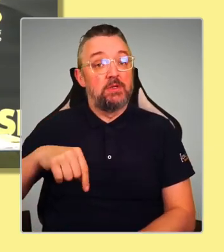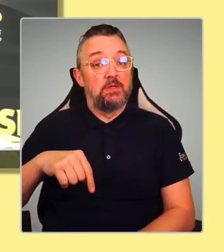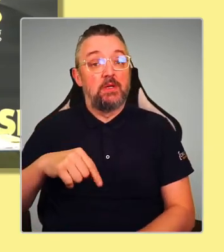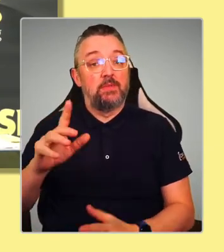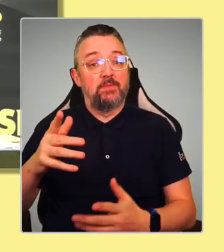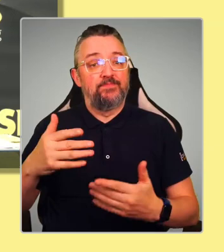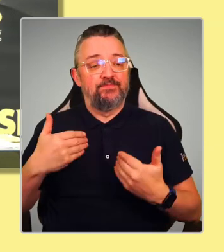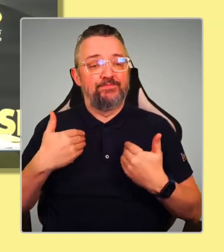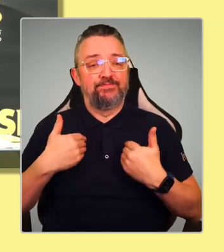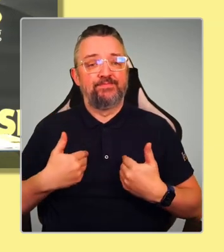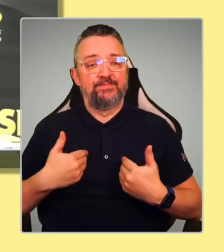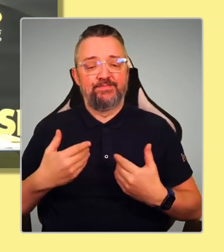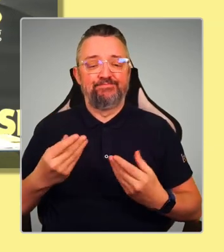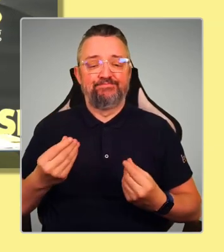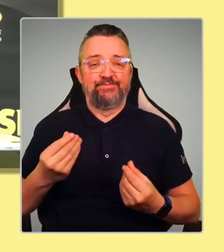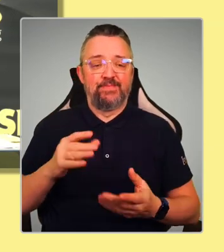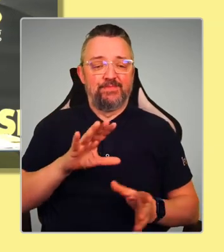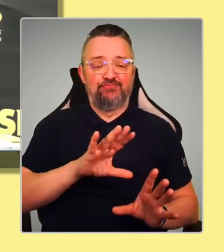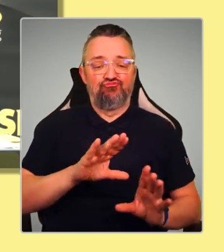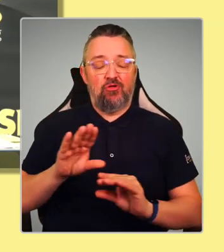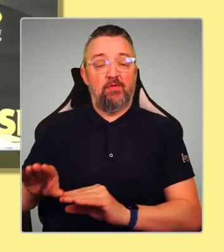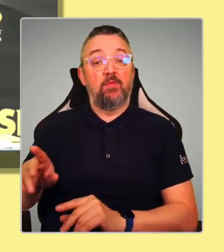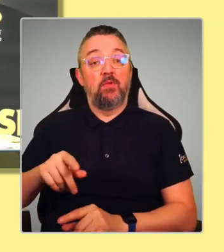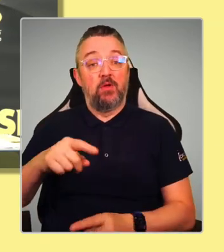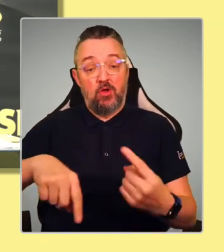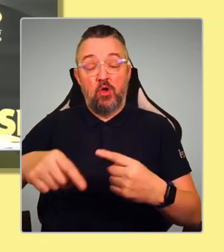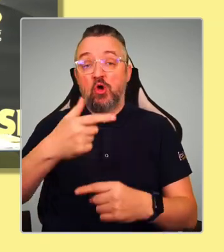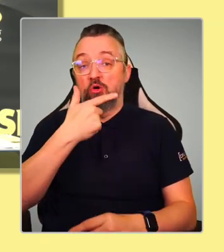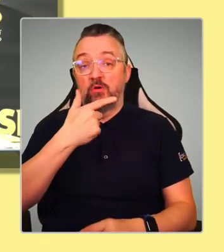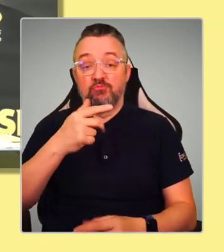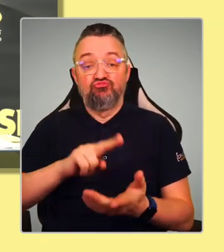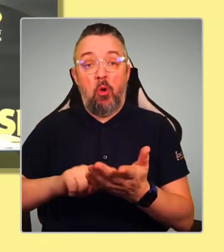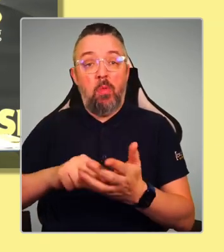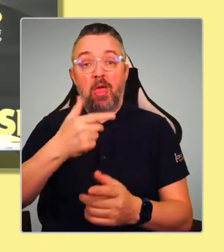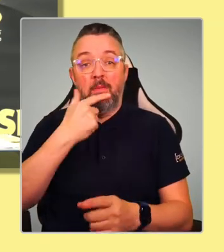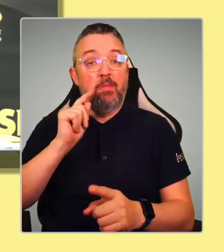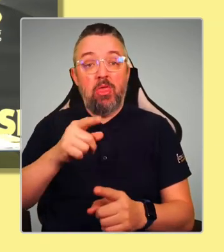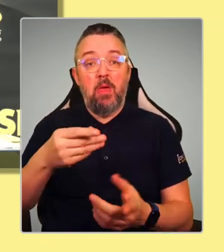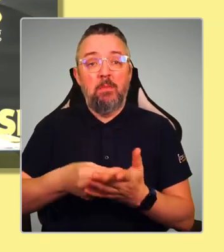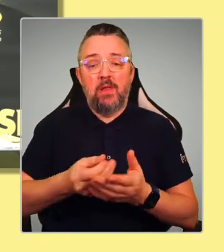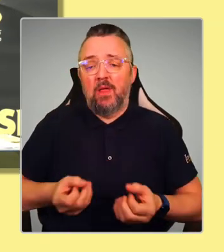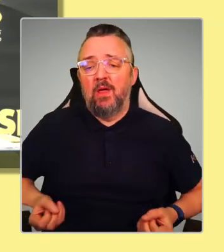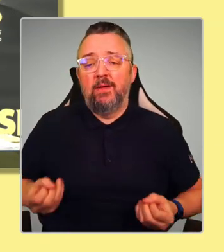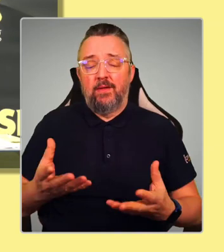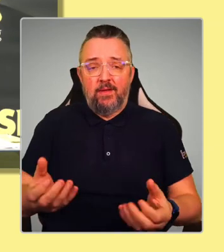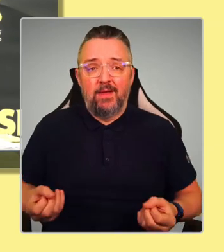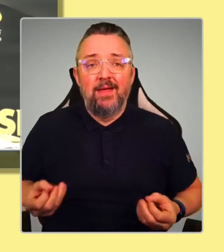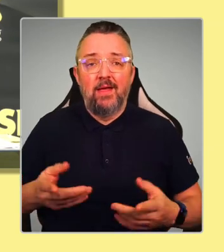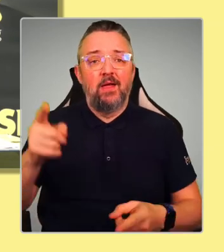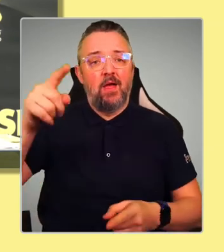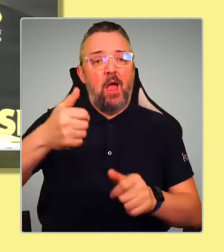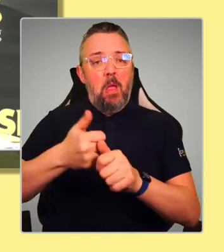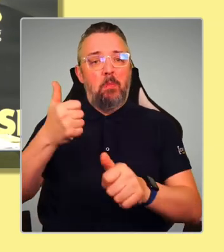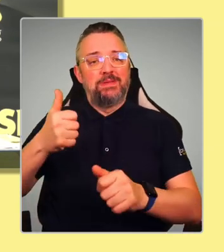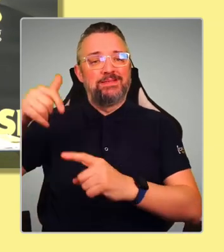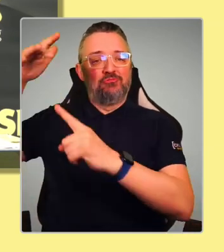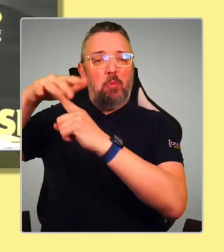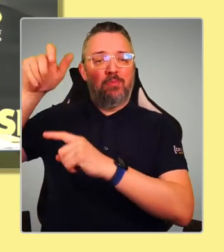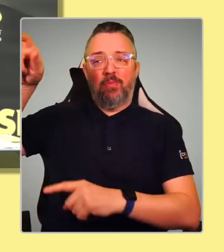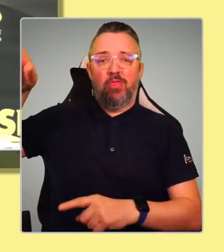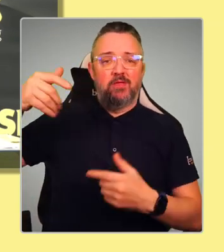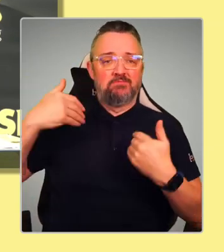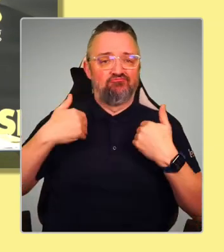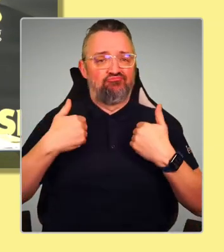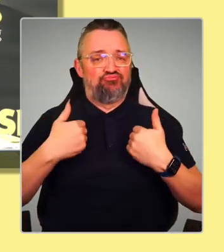right now from normal people up the chain to these companies and the people at the top of these companies. And you'll probably be aware this isn't happening